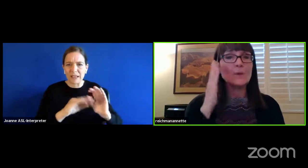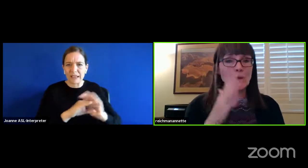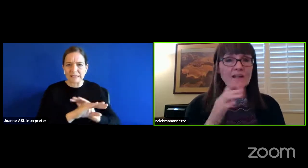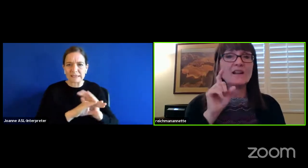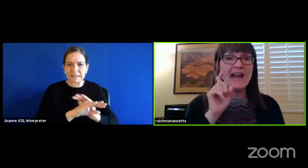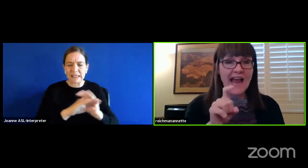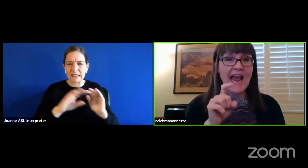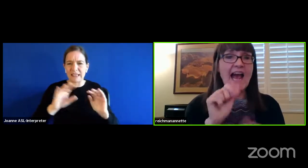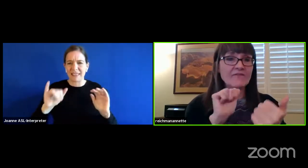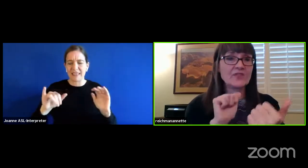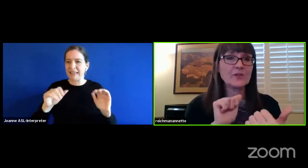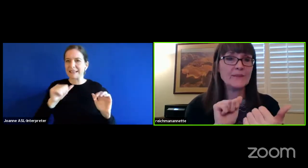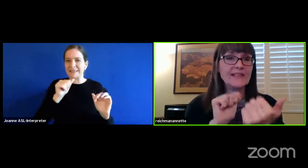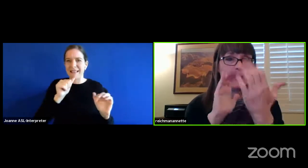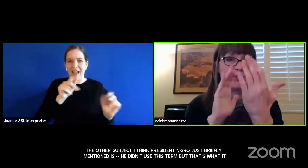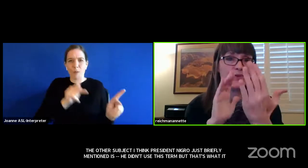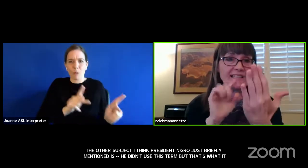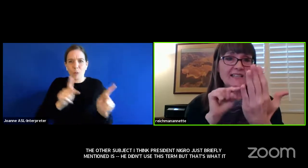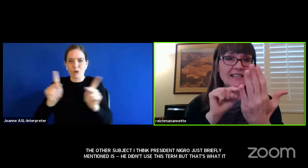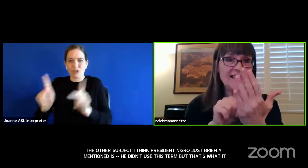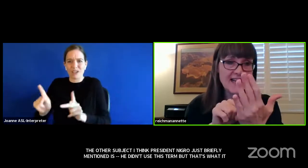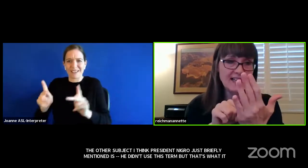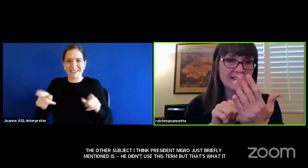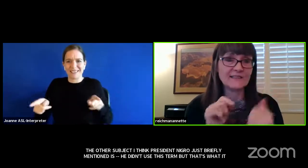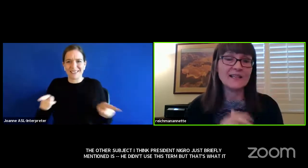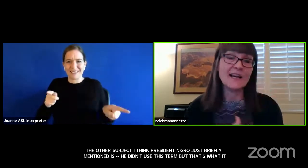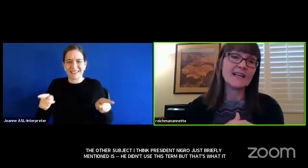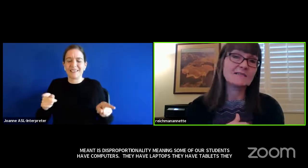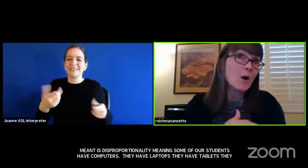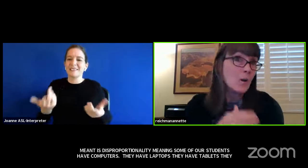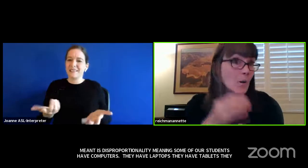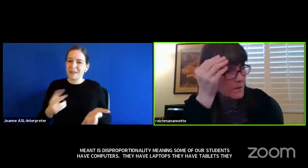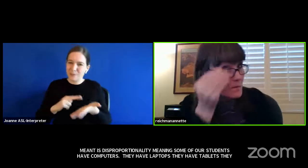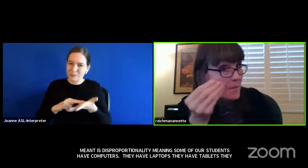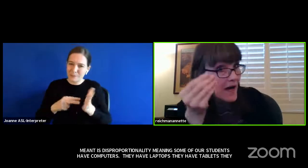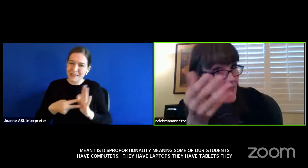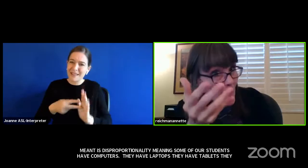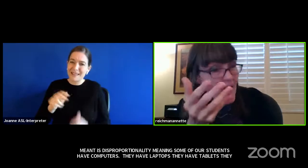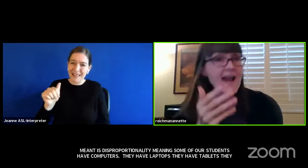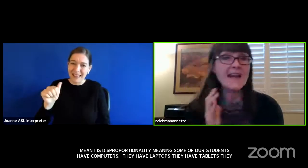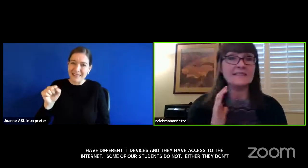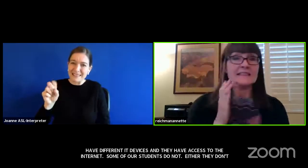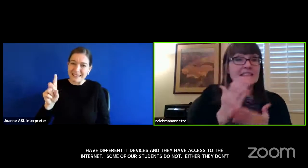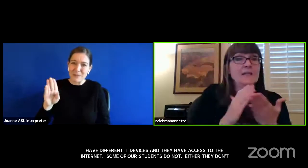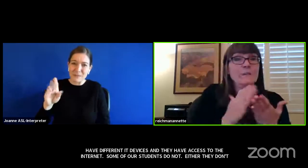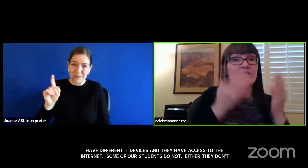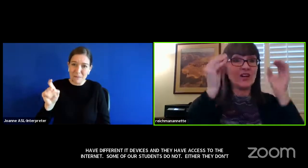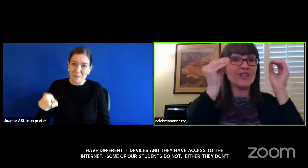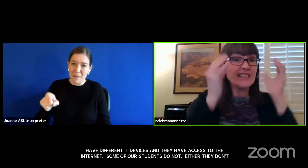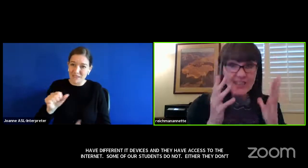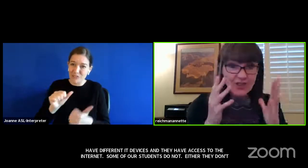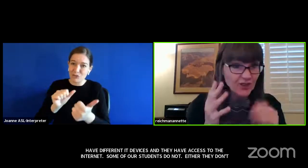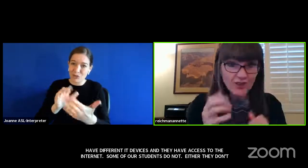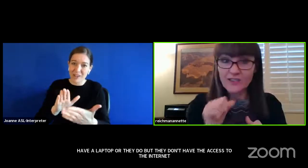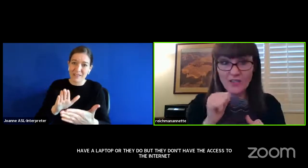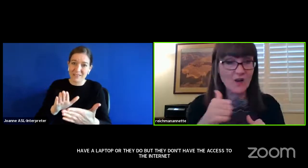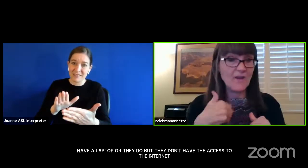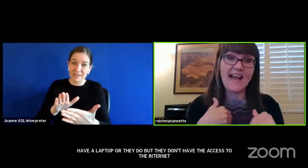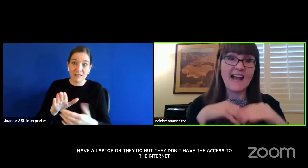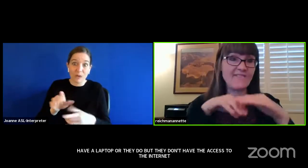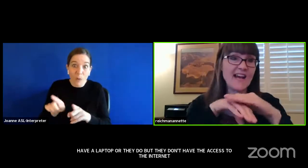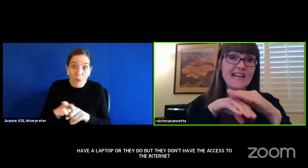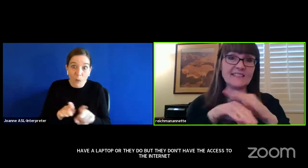We will have to be addressing this. And, oh, by the way, some of our teachers